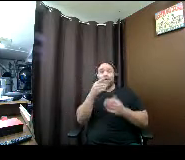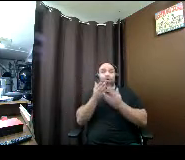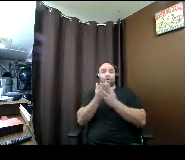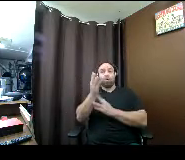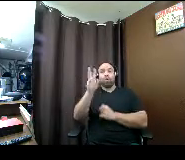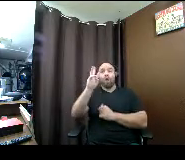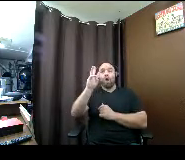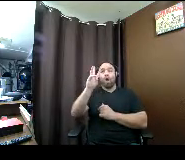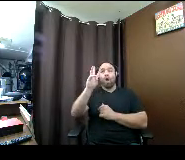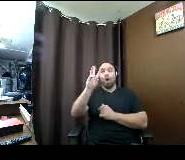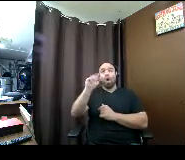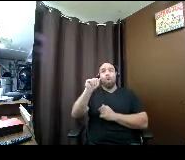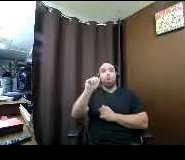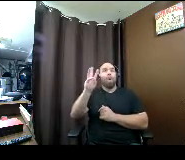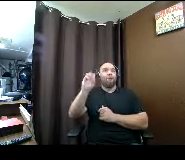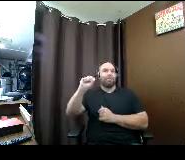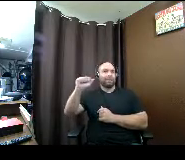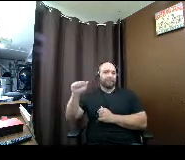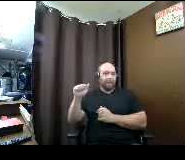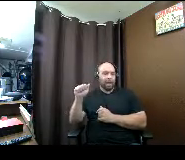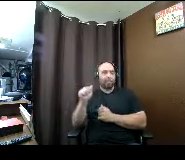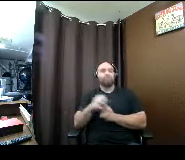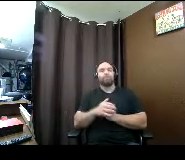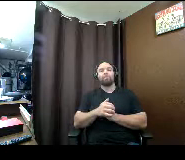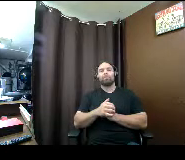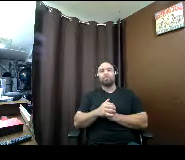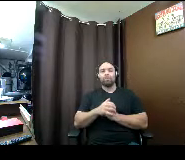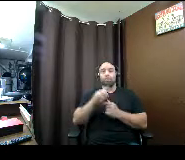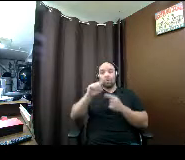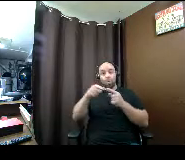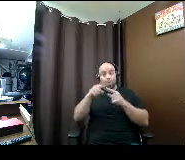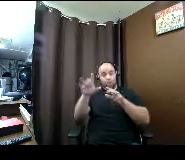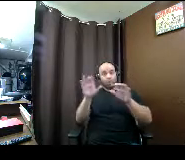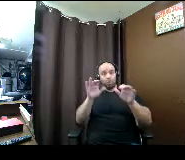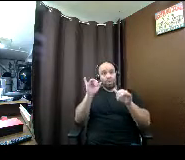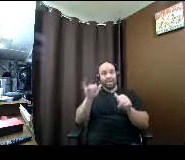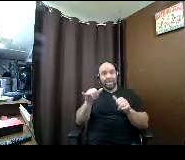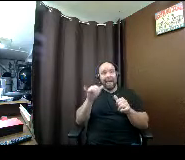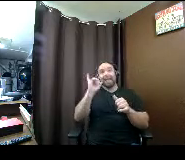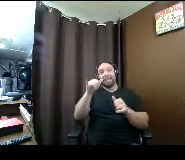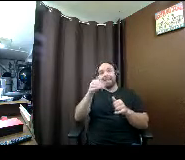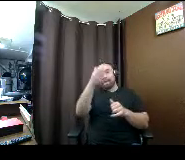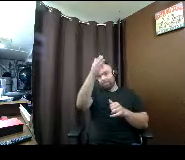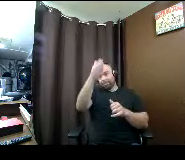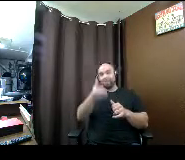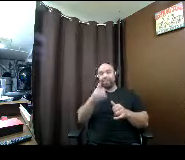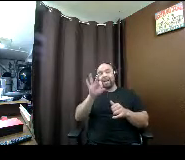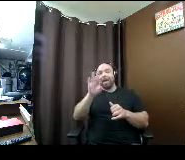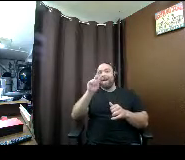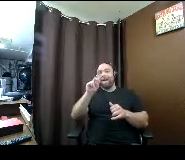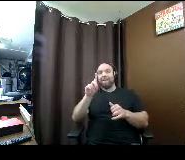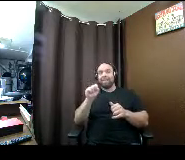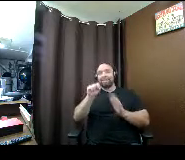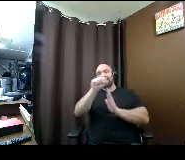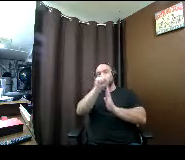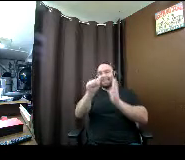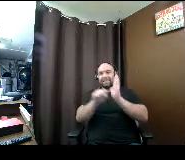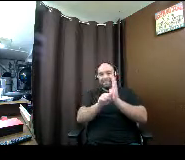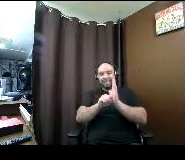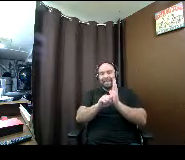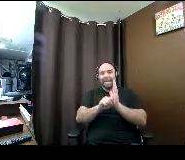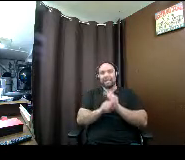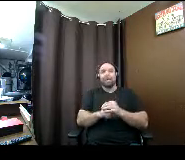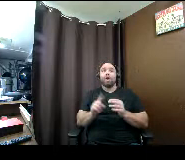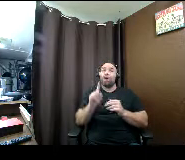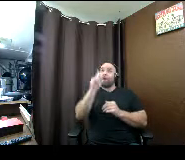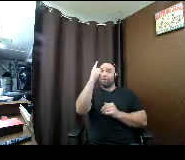state application for aid and so when you do that these are the funds you'd be considered for which would be state funds the first type of